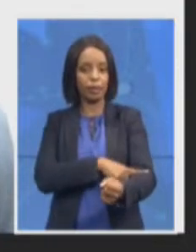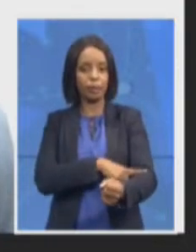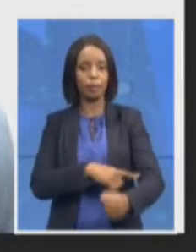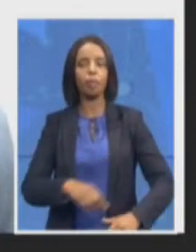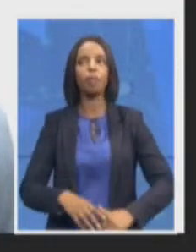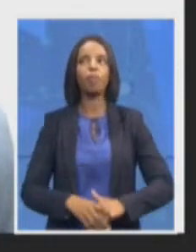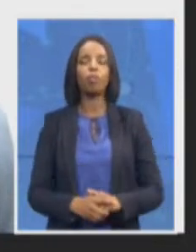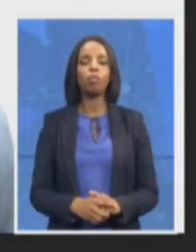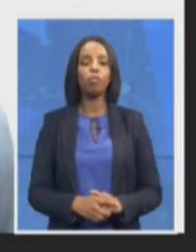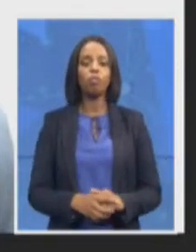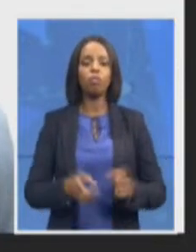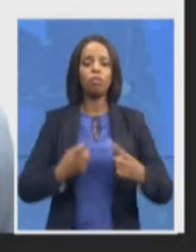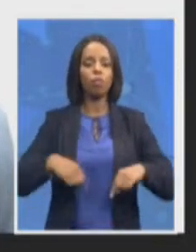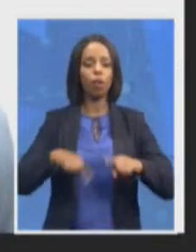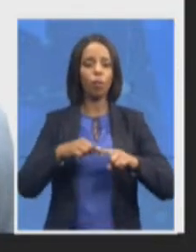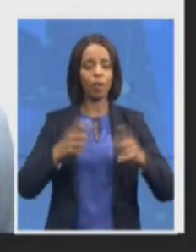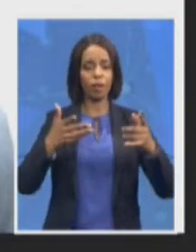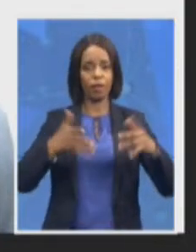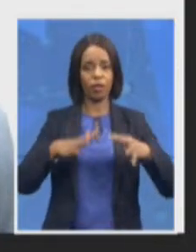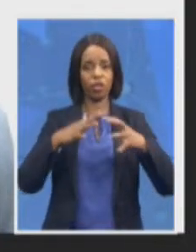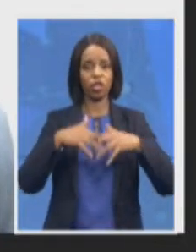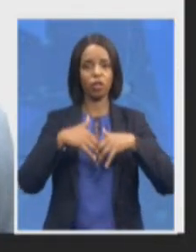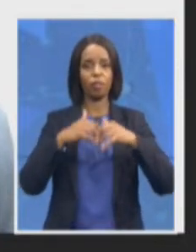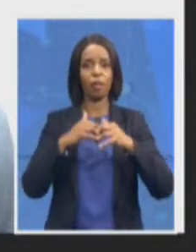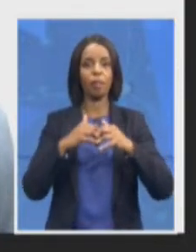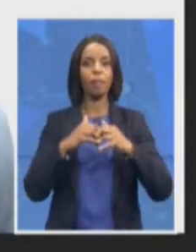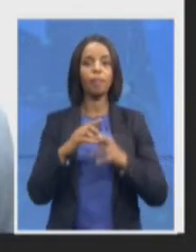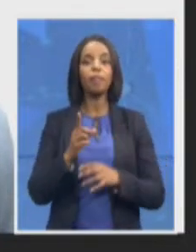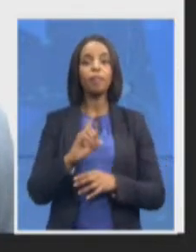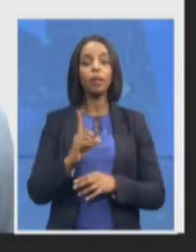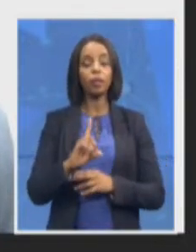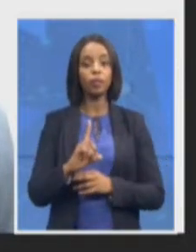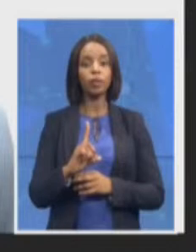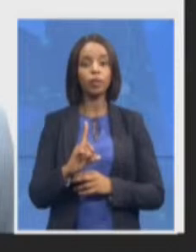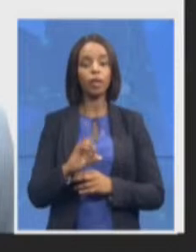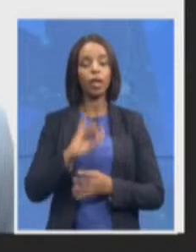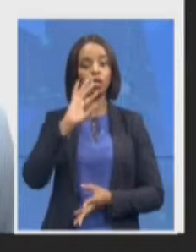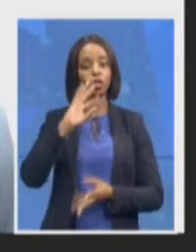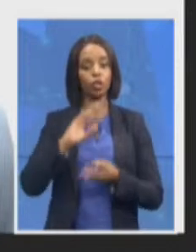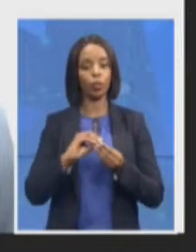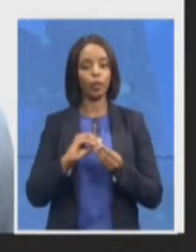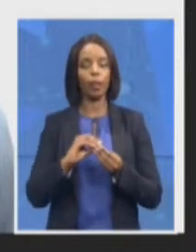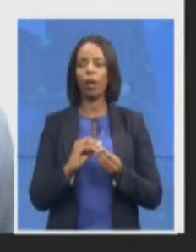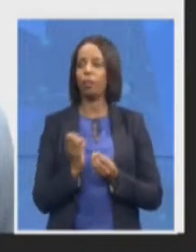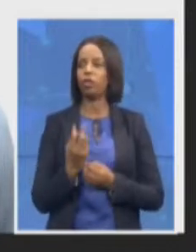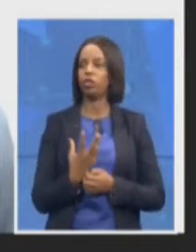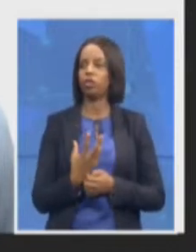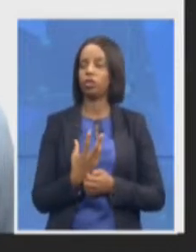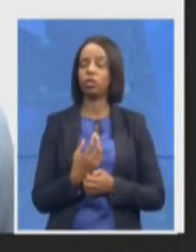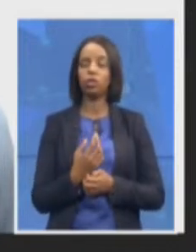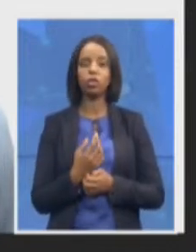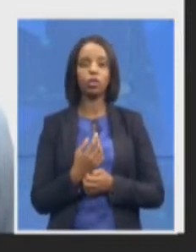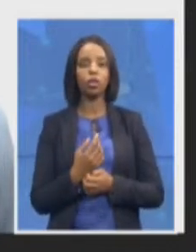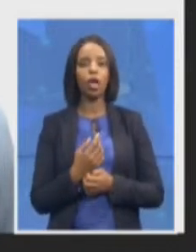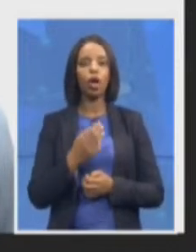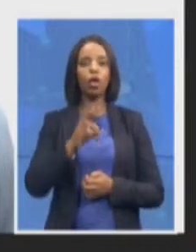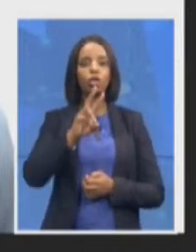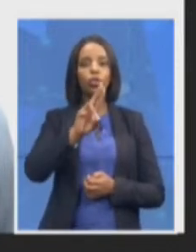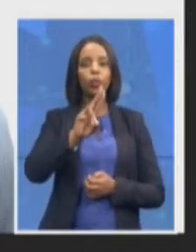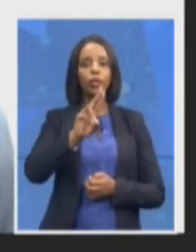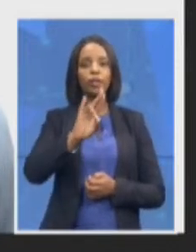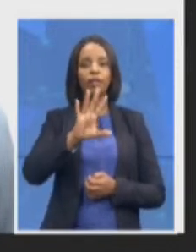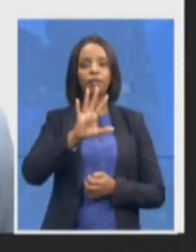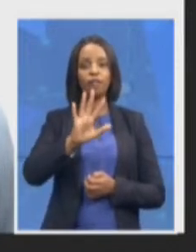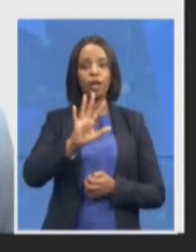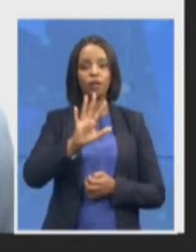of how much 25 posts for the dedicated capacity